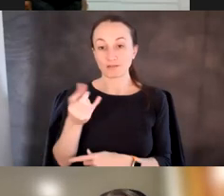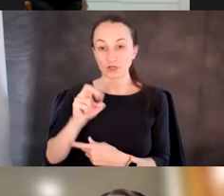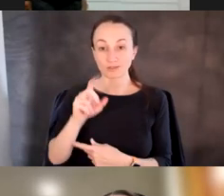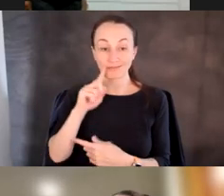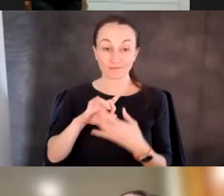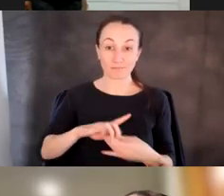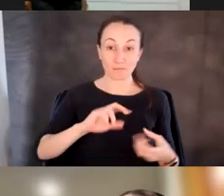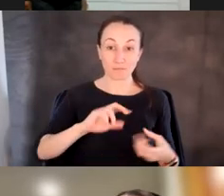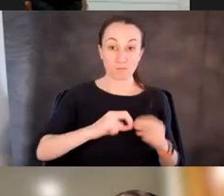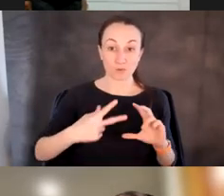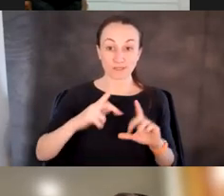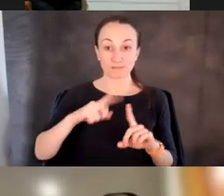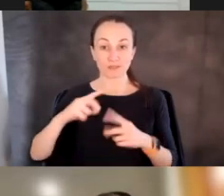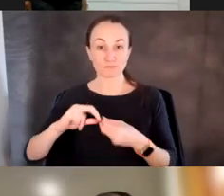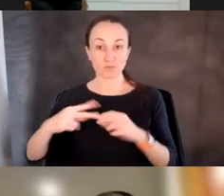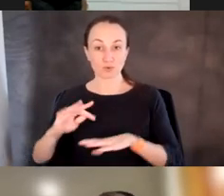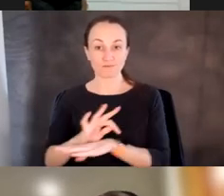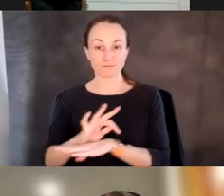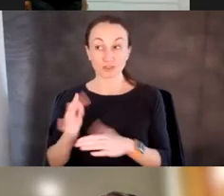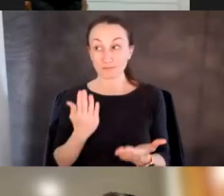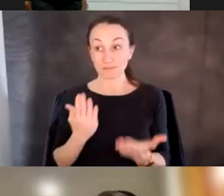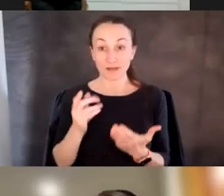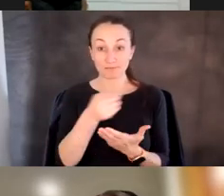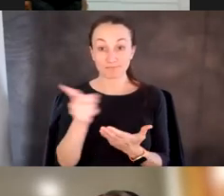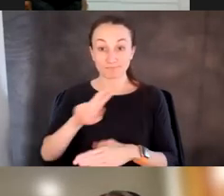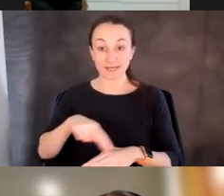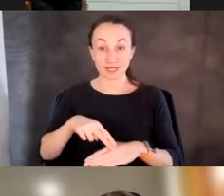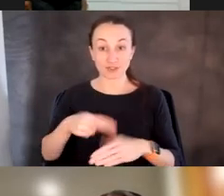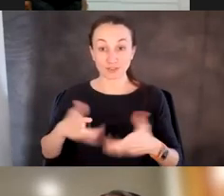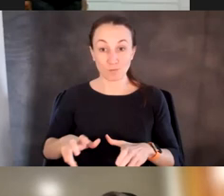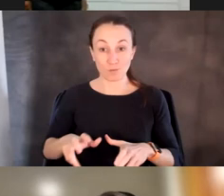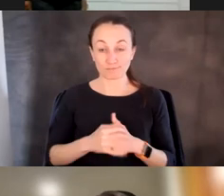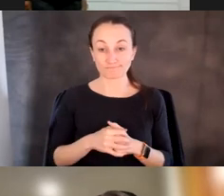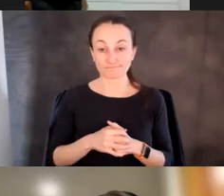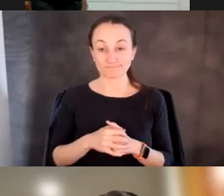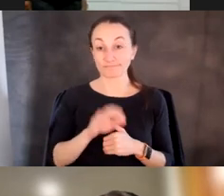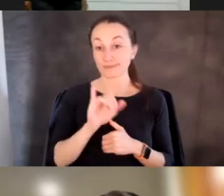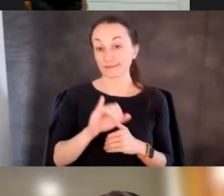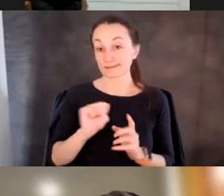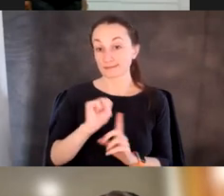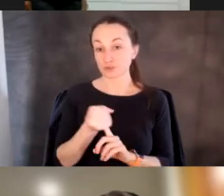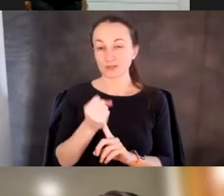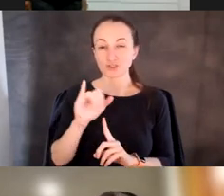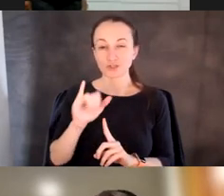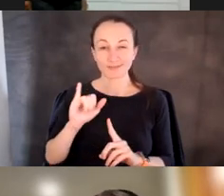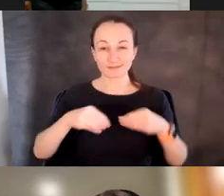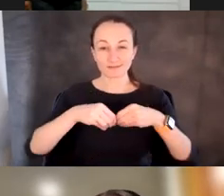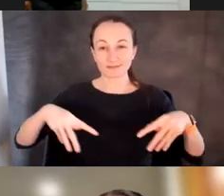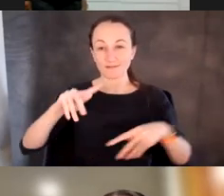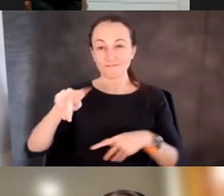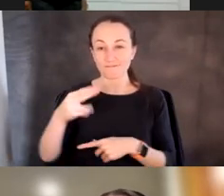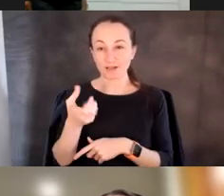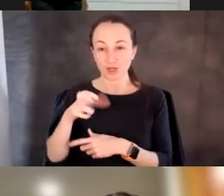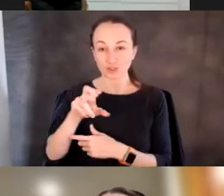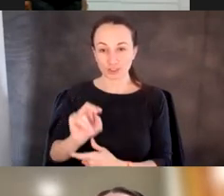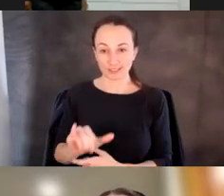functions that perhaps nature has never wanted, right? So in this case, uh, this is a phylogeny that concerns tRNAs